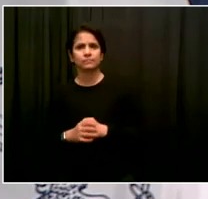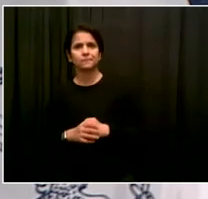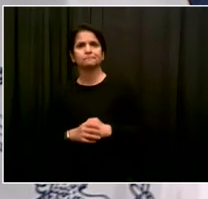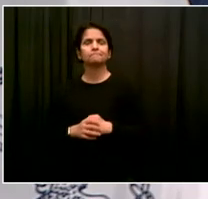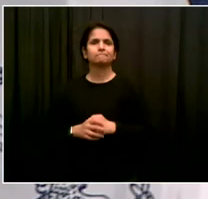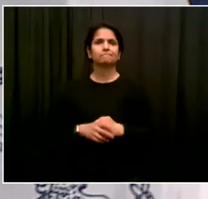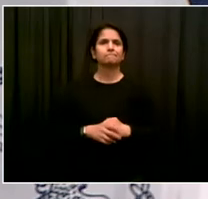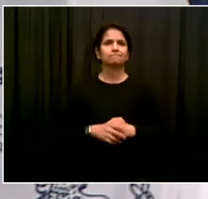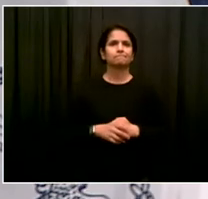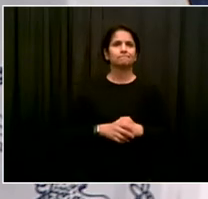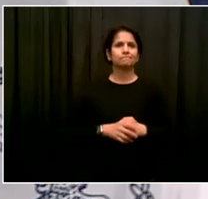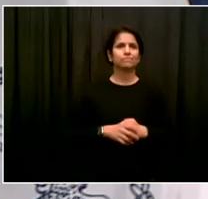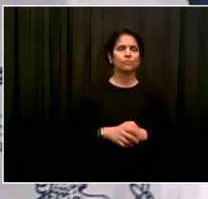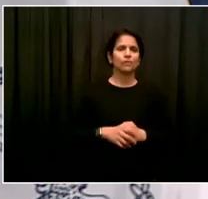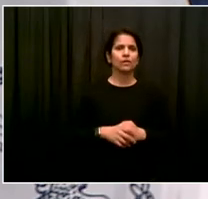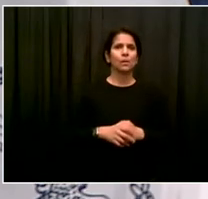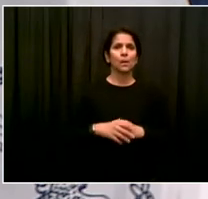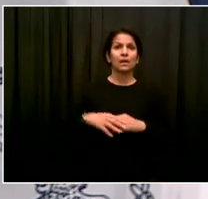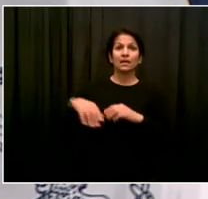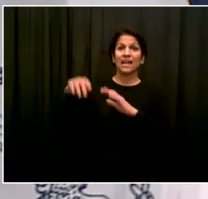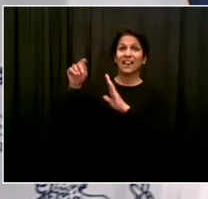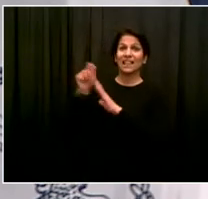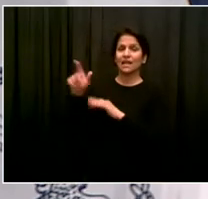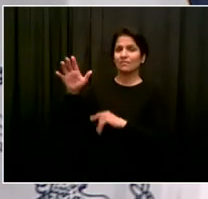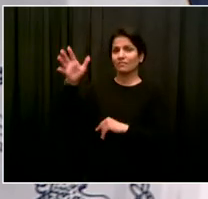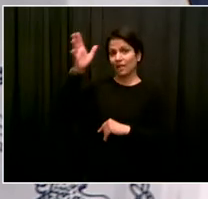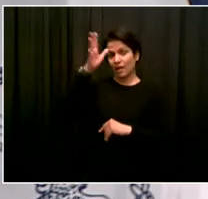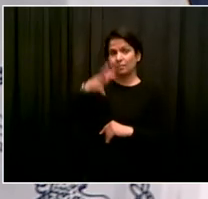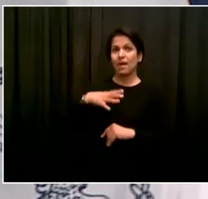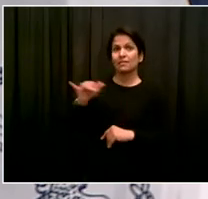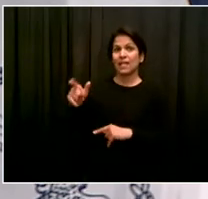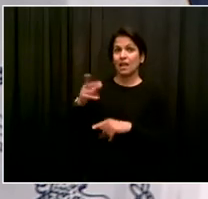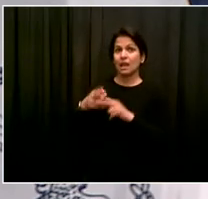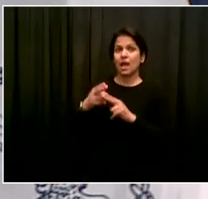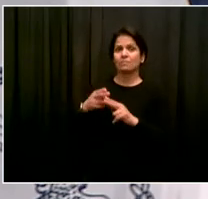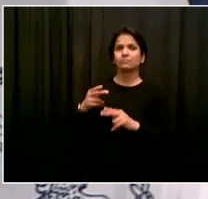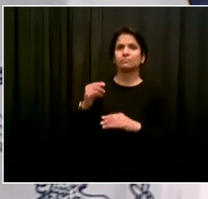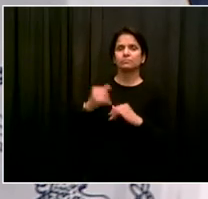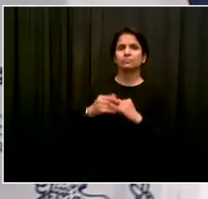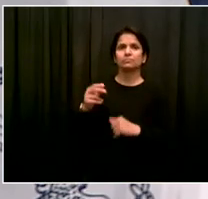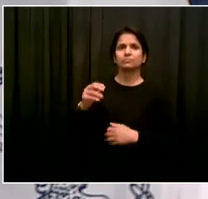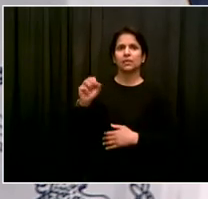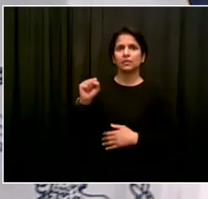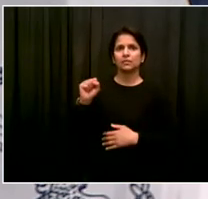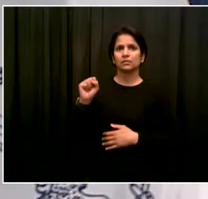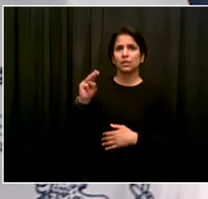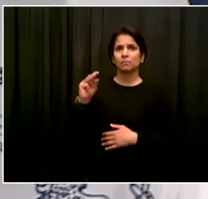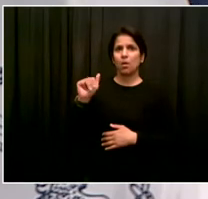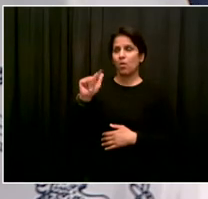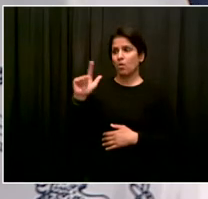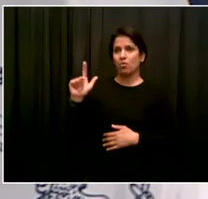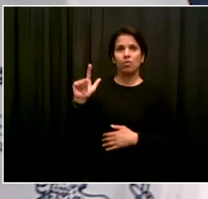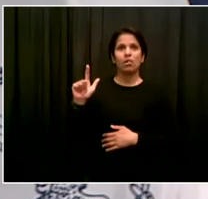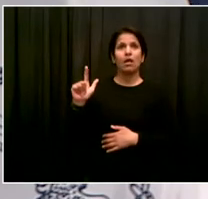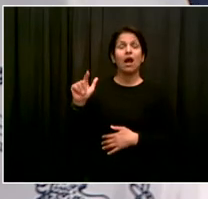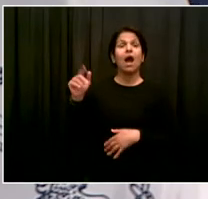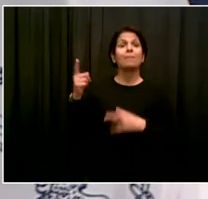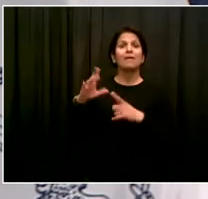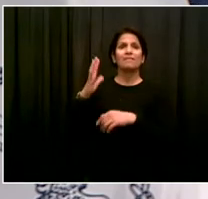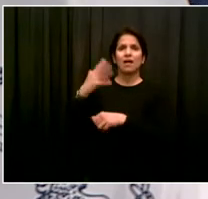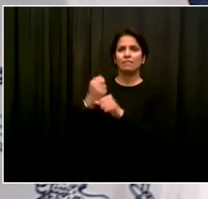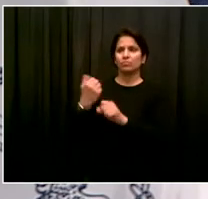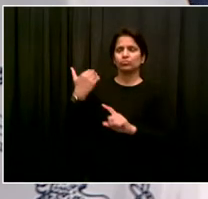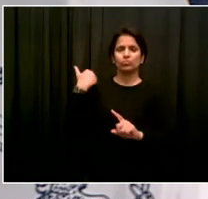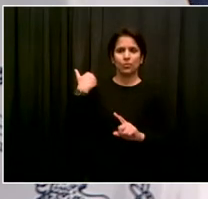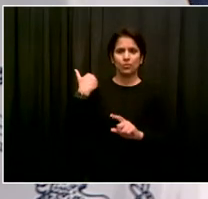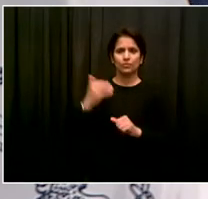which by now occurred five years ago. I know you were asked on WNYC a number of times if you